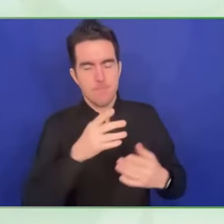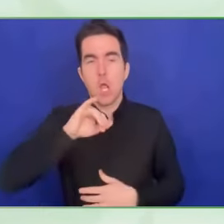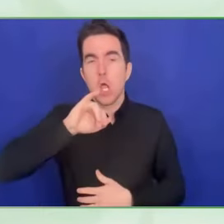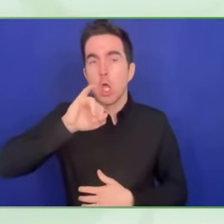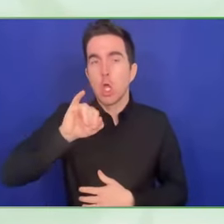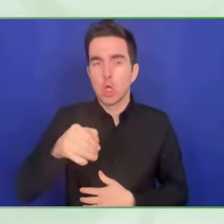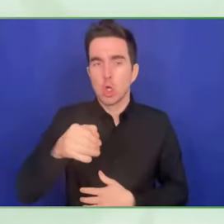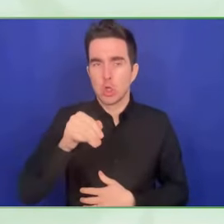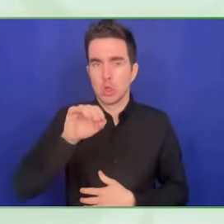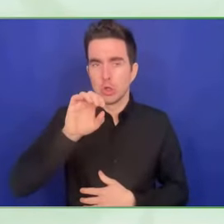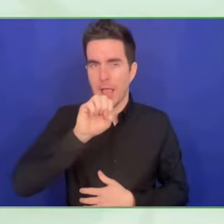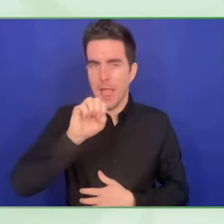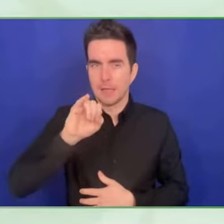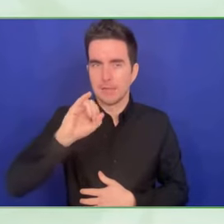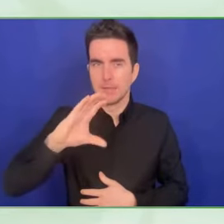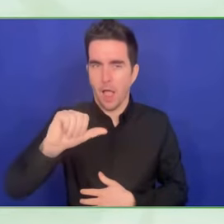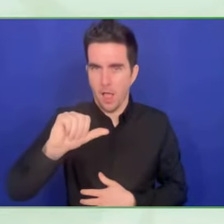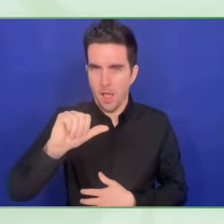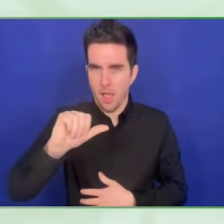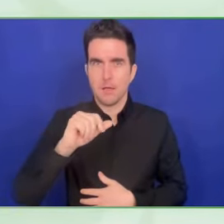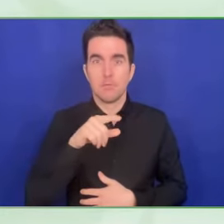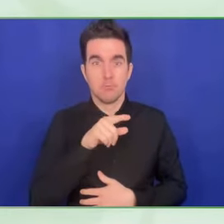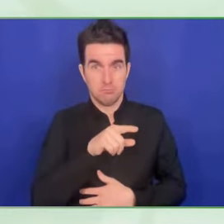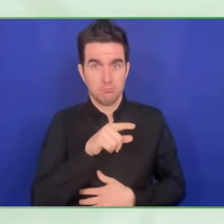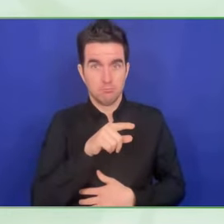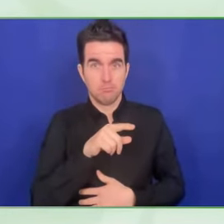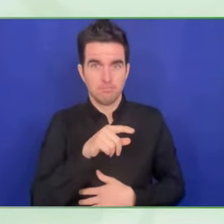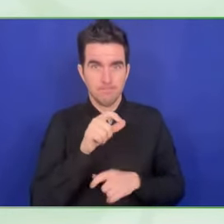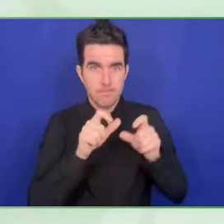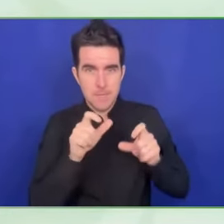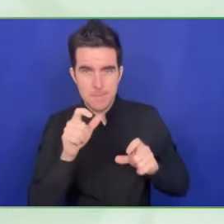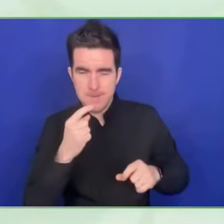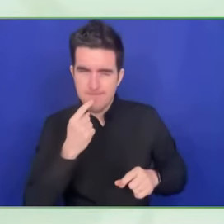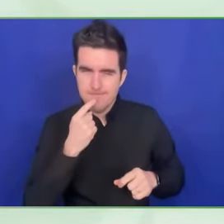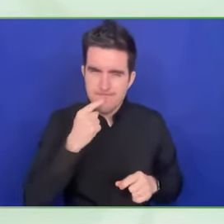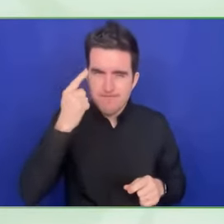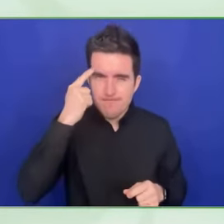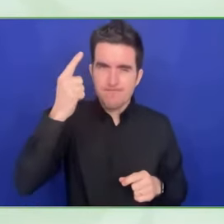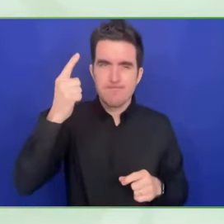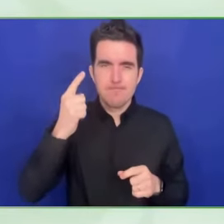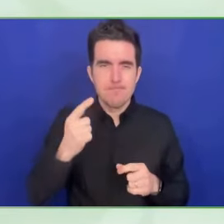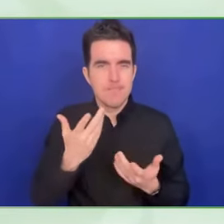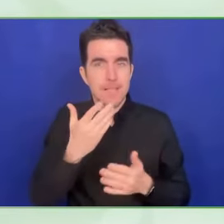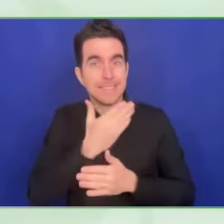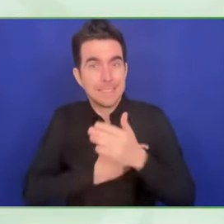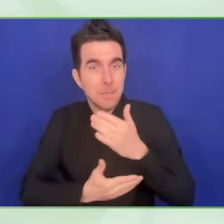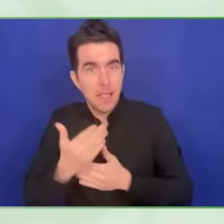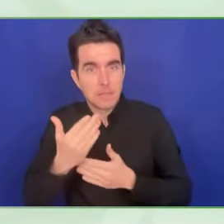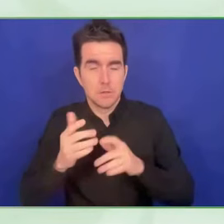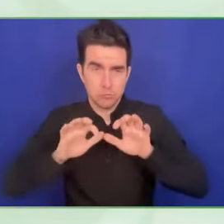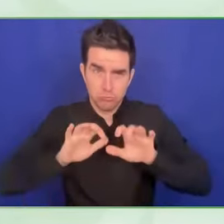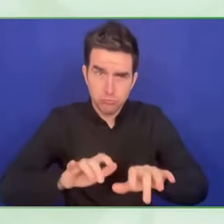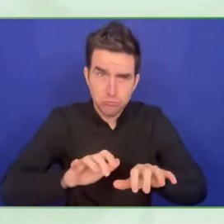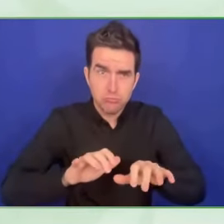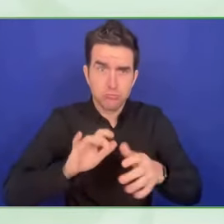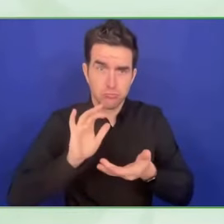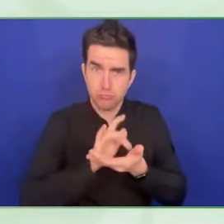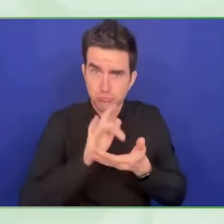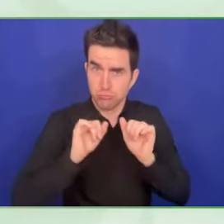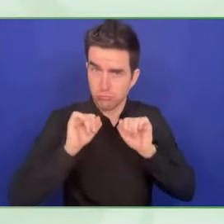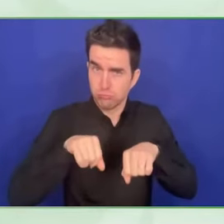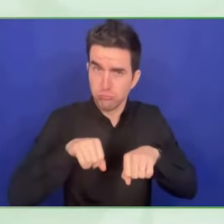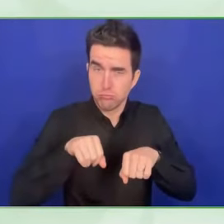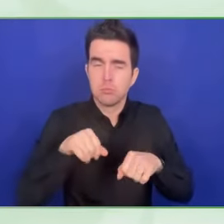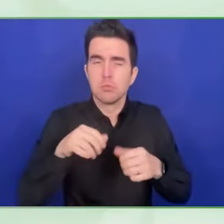process data of these people in the cloud and many privacy and confidentiality issues arise.